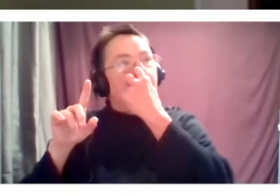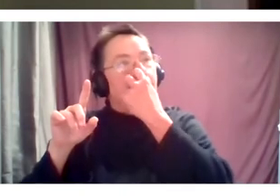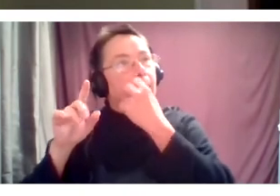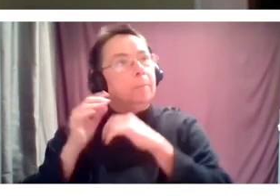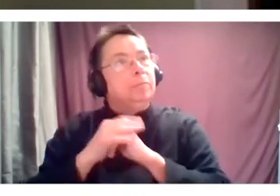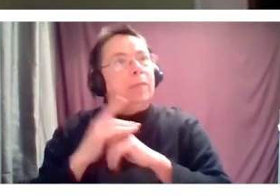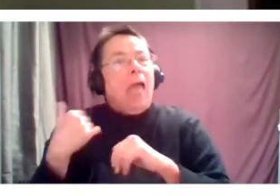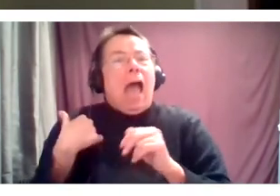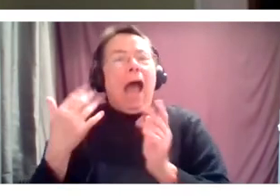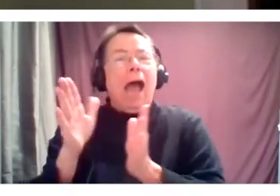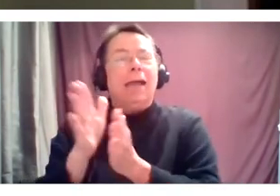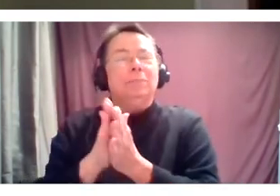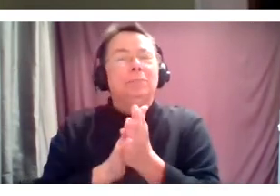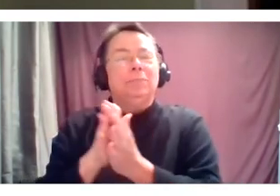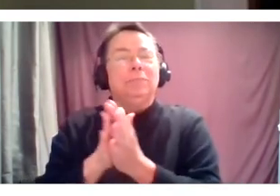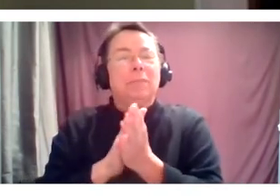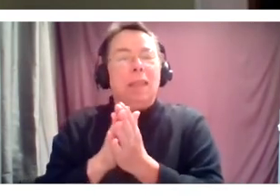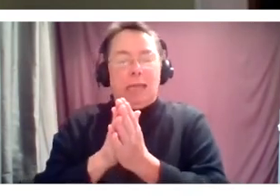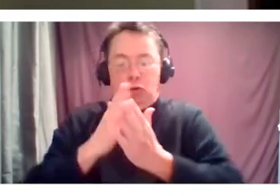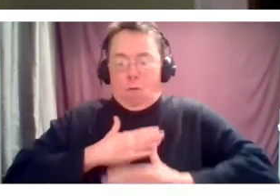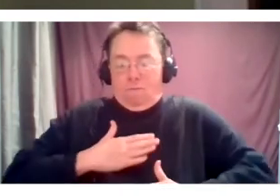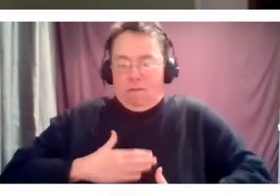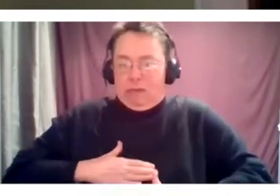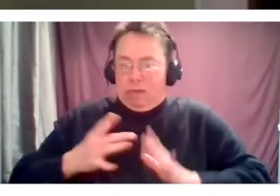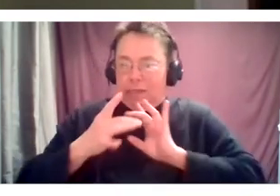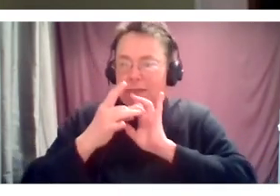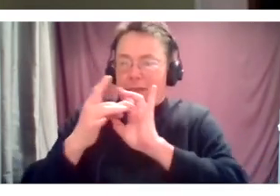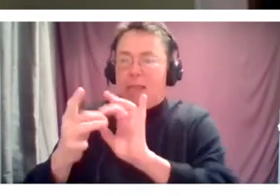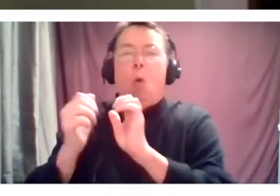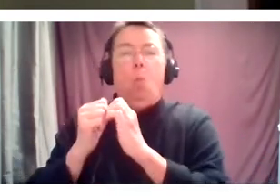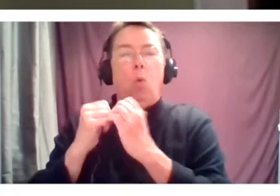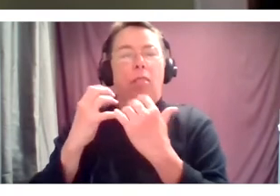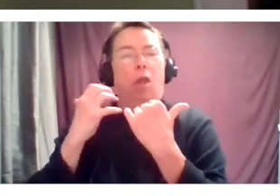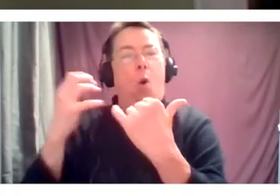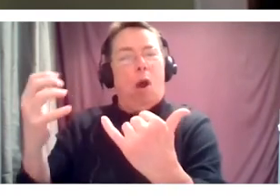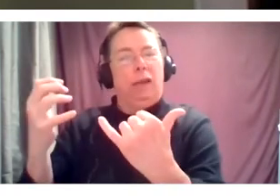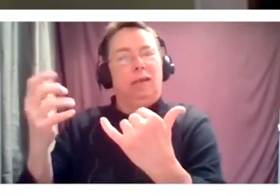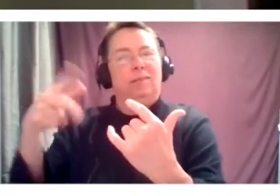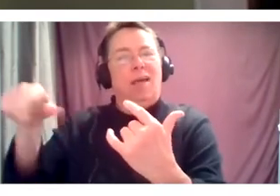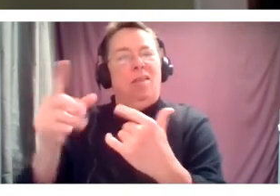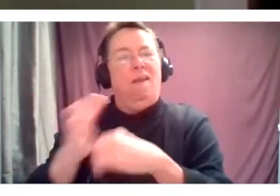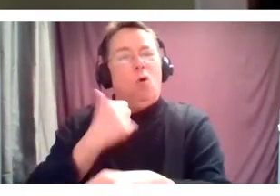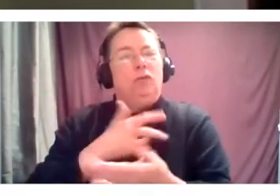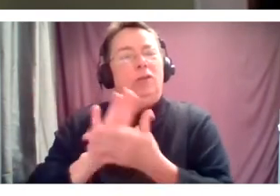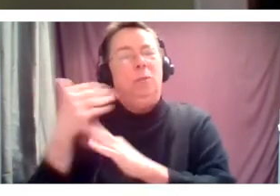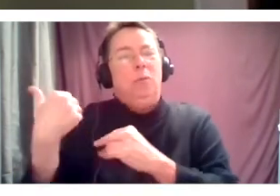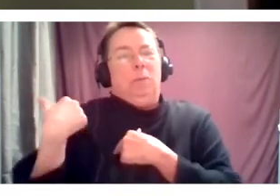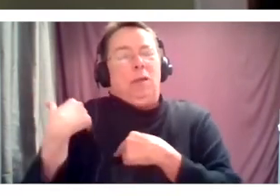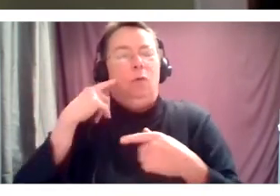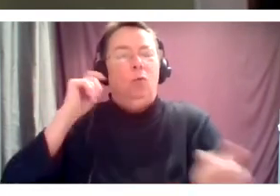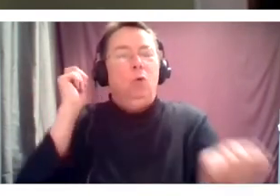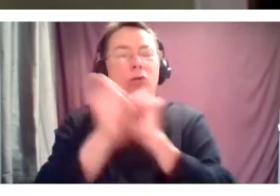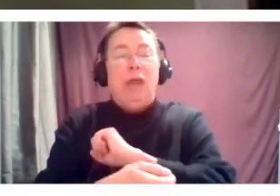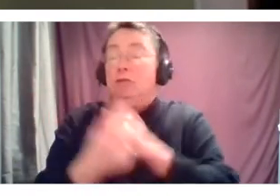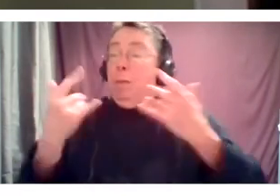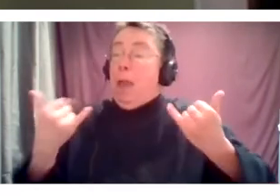in space with the audience that holds us accountable to that change. Because I think unless we're standing in front of them, we're